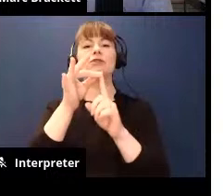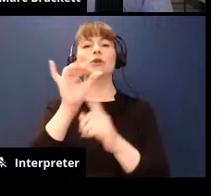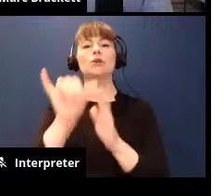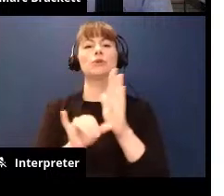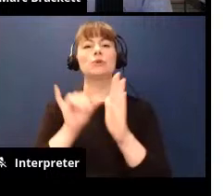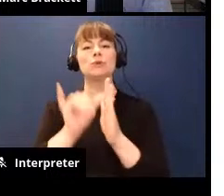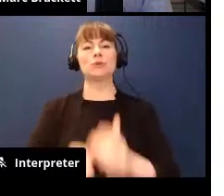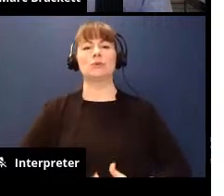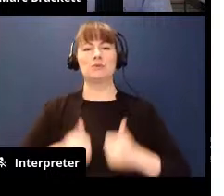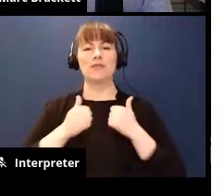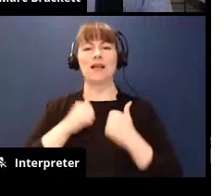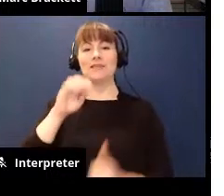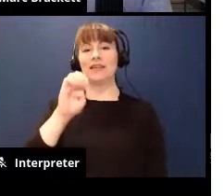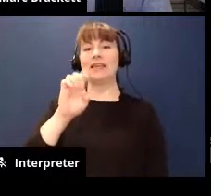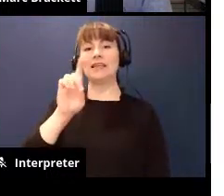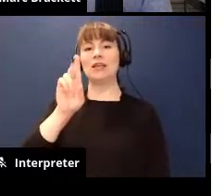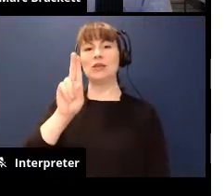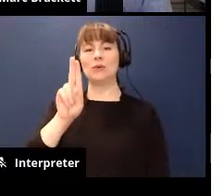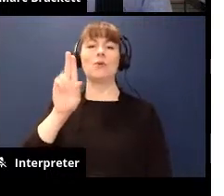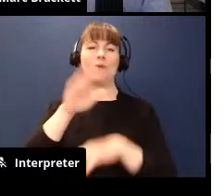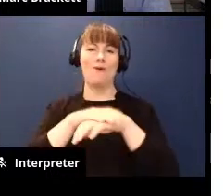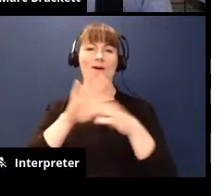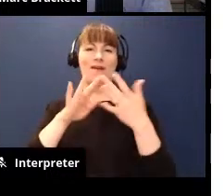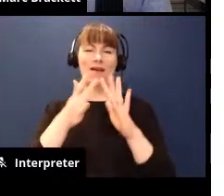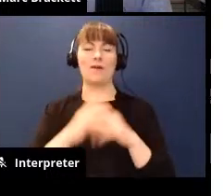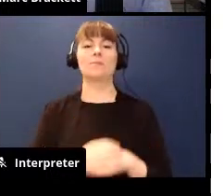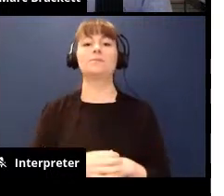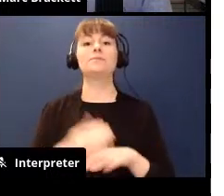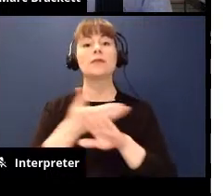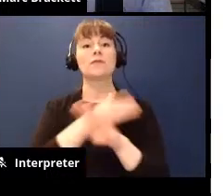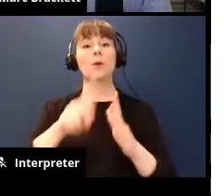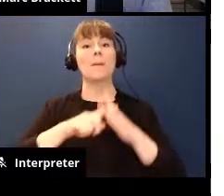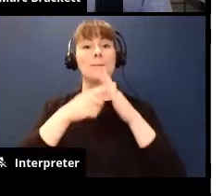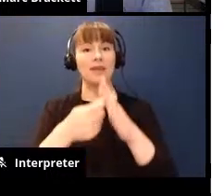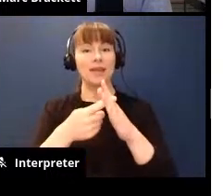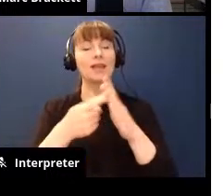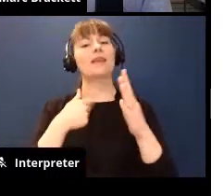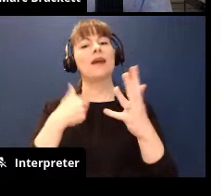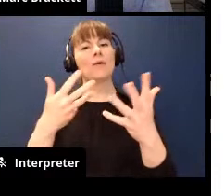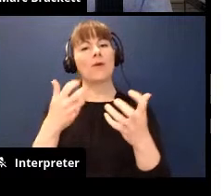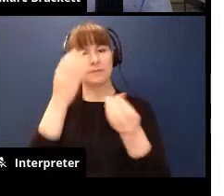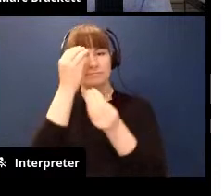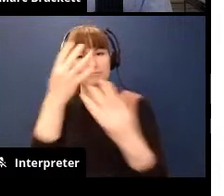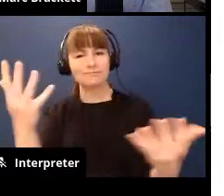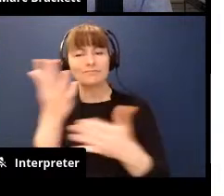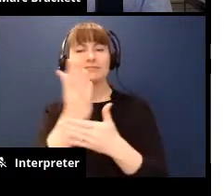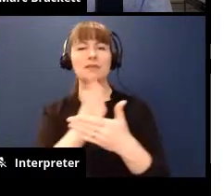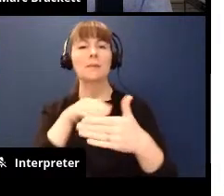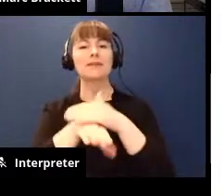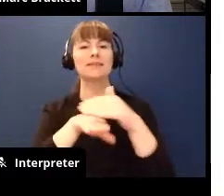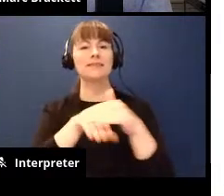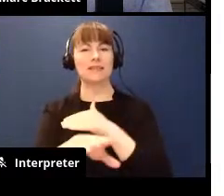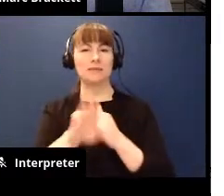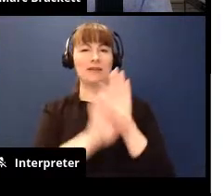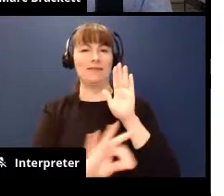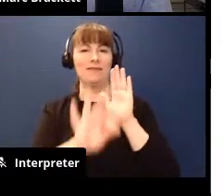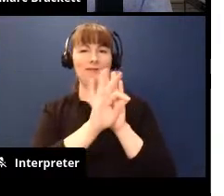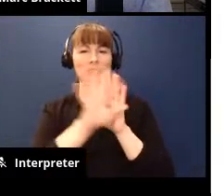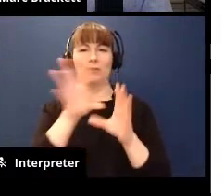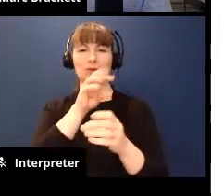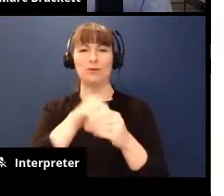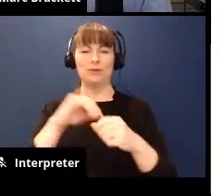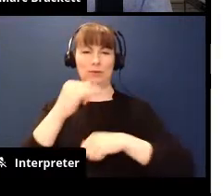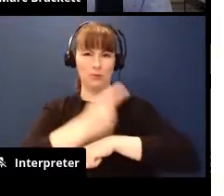edu on air before we begin I wanted to point out some accessibility features we have on